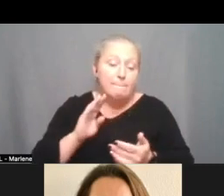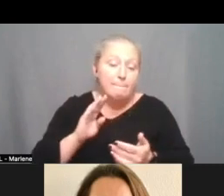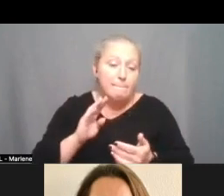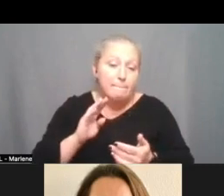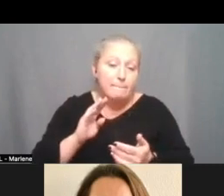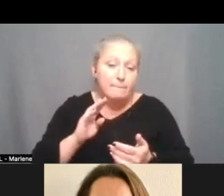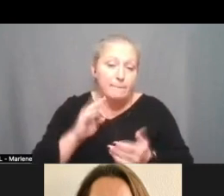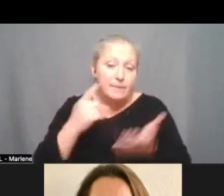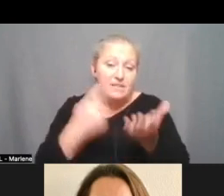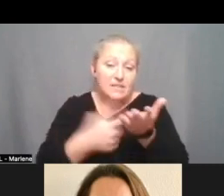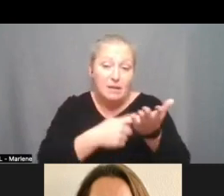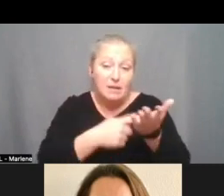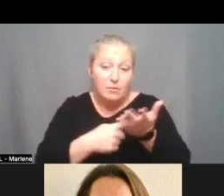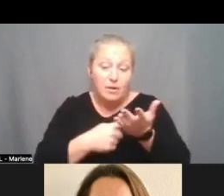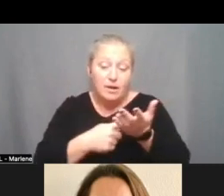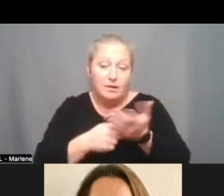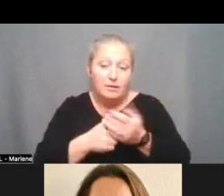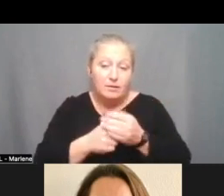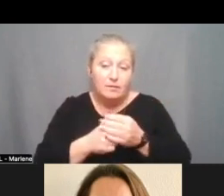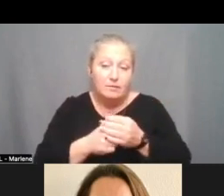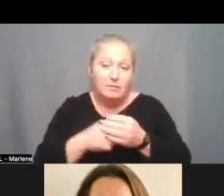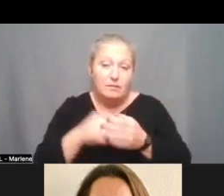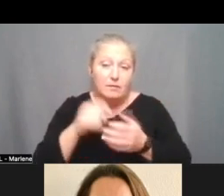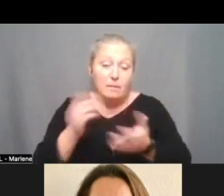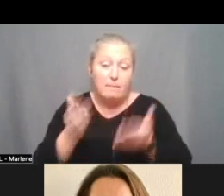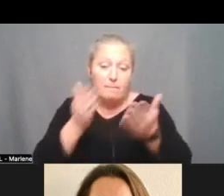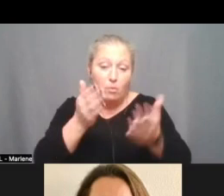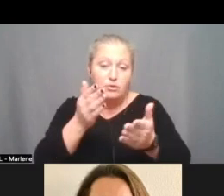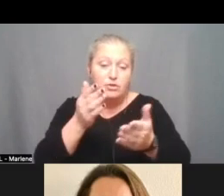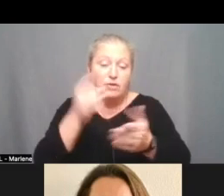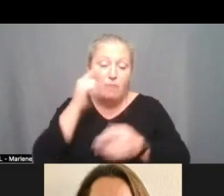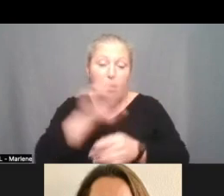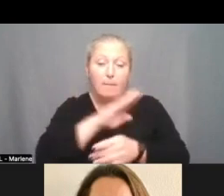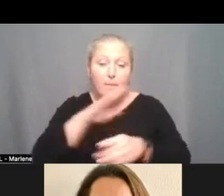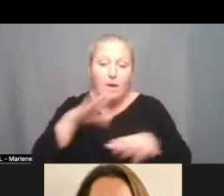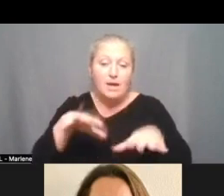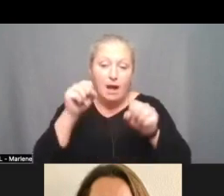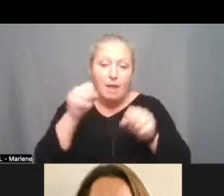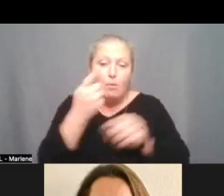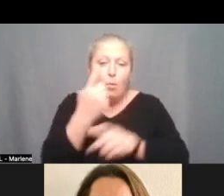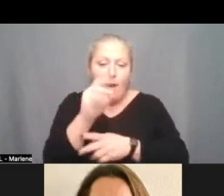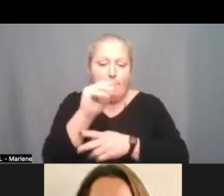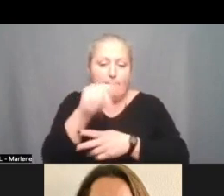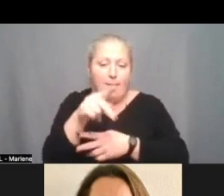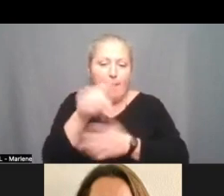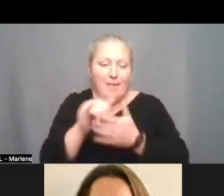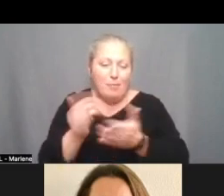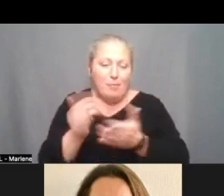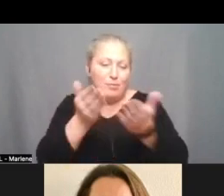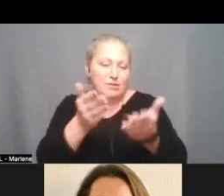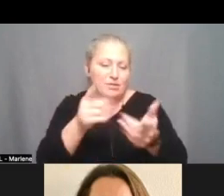Deliberate. That emotion be made for the board to adopt one of the maps presented to the board this evening.